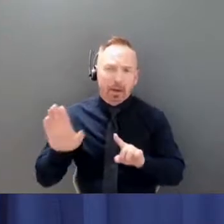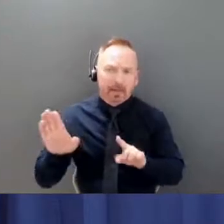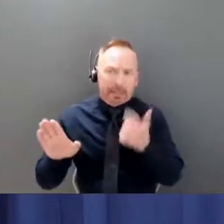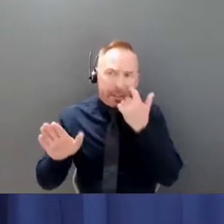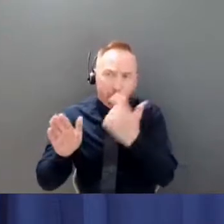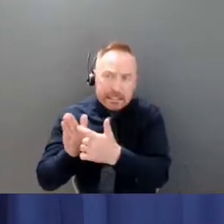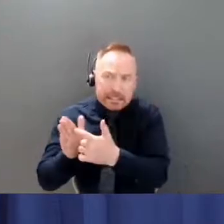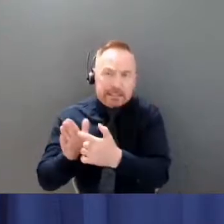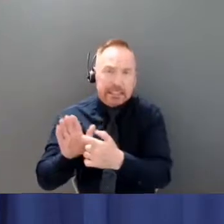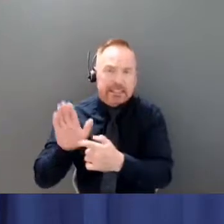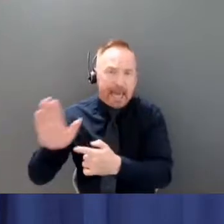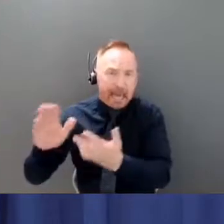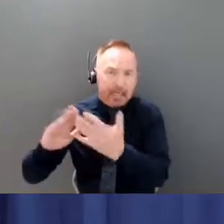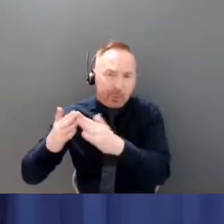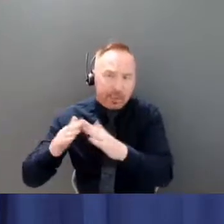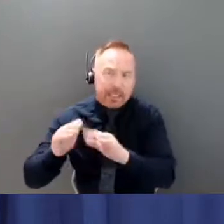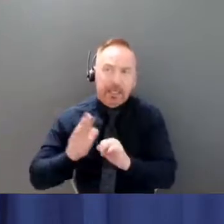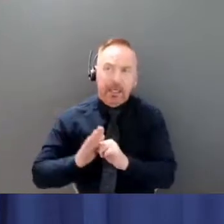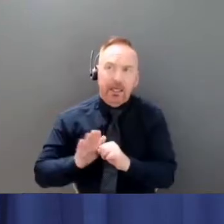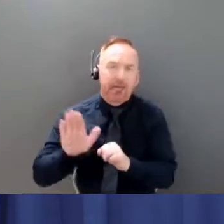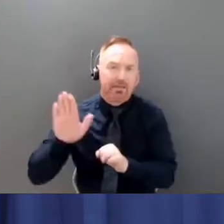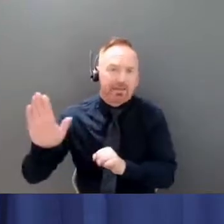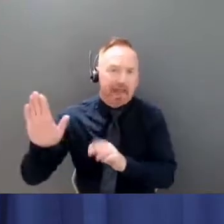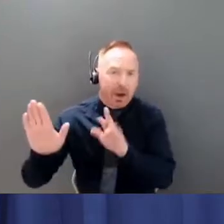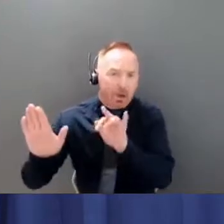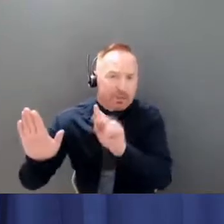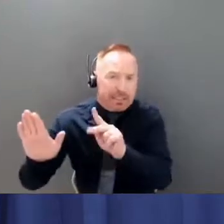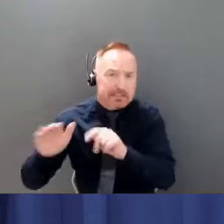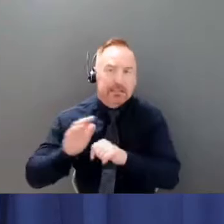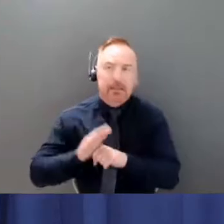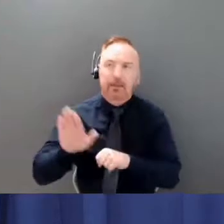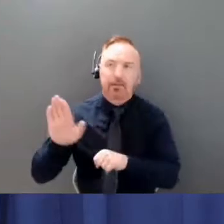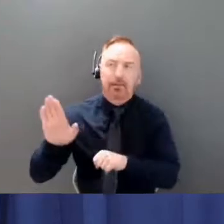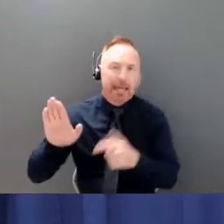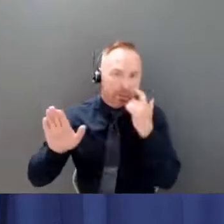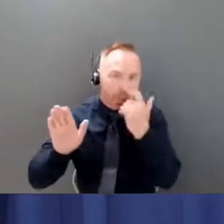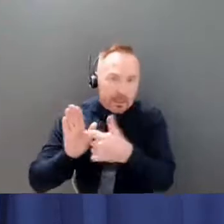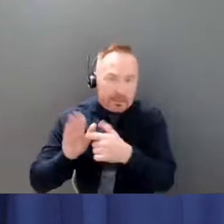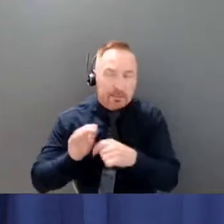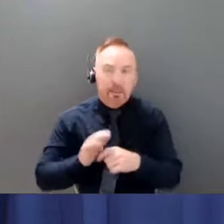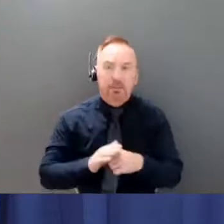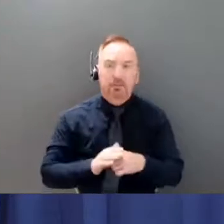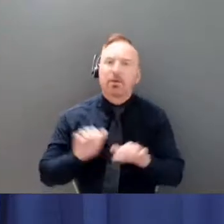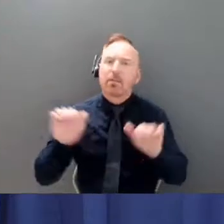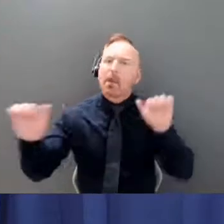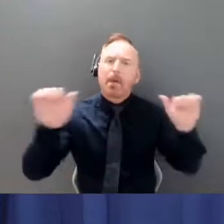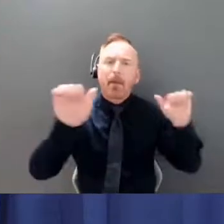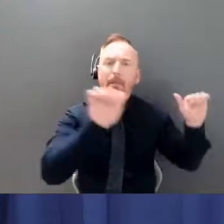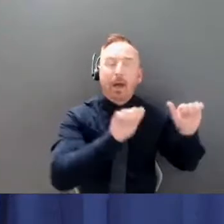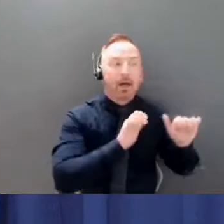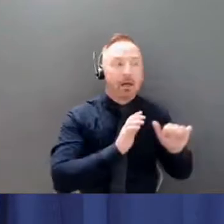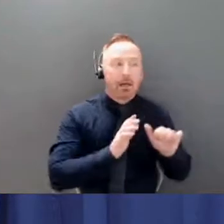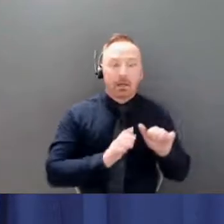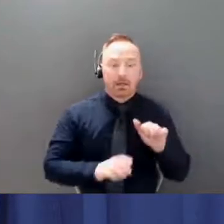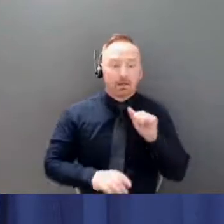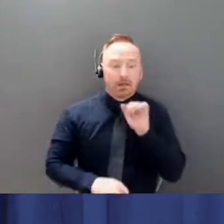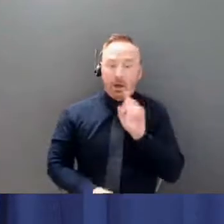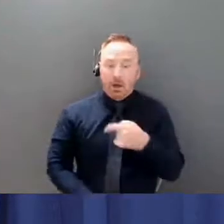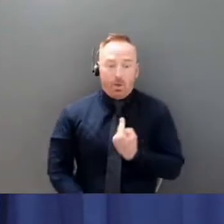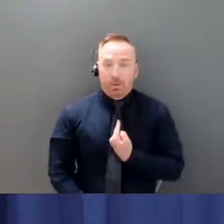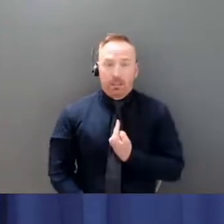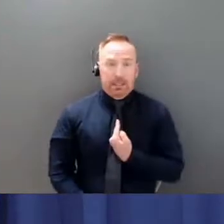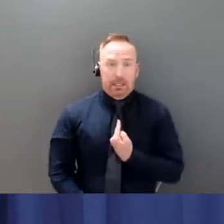And again, we we have been working together through not just our our shop and myself, but of course, the